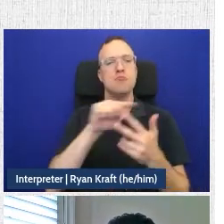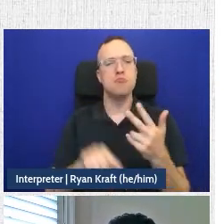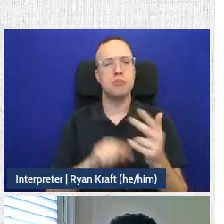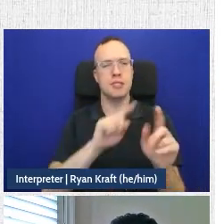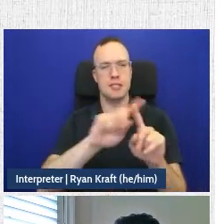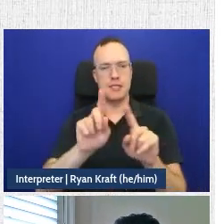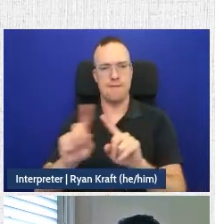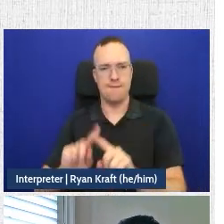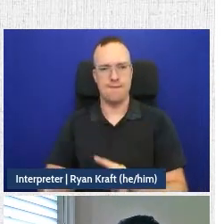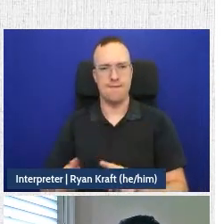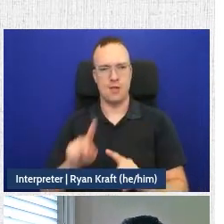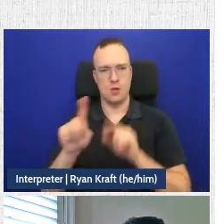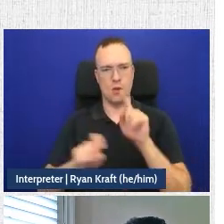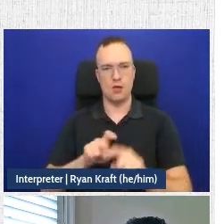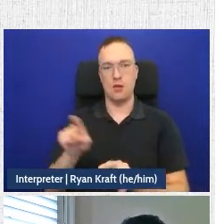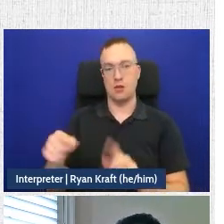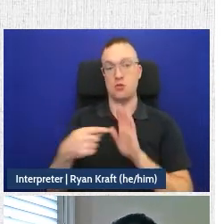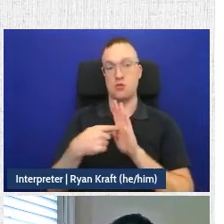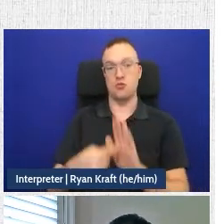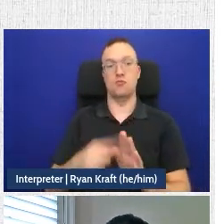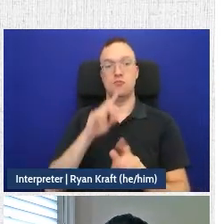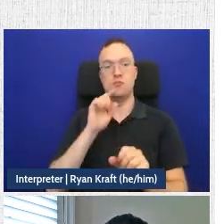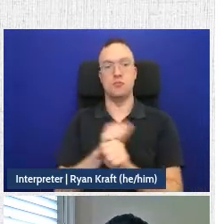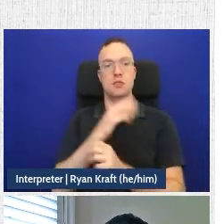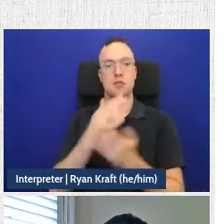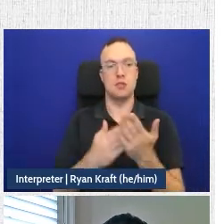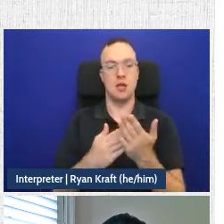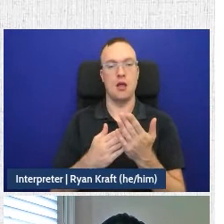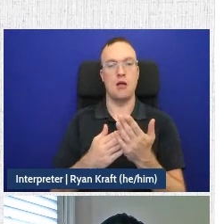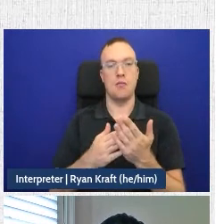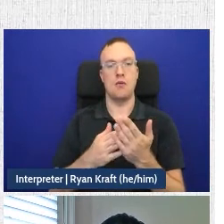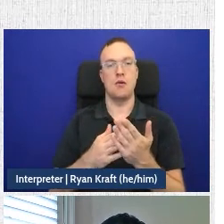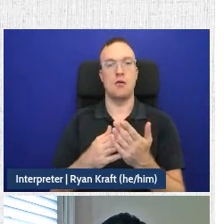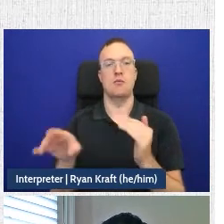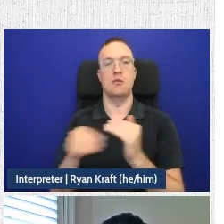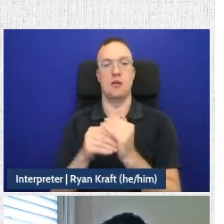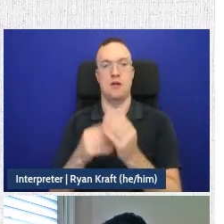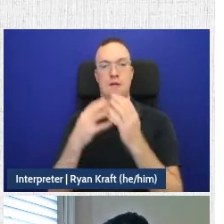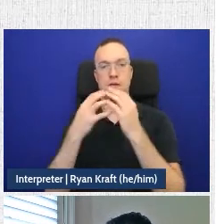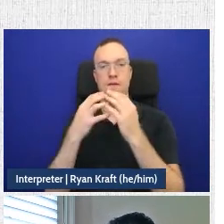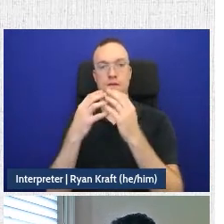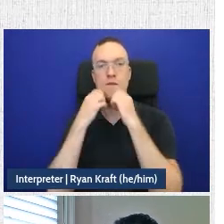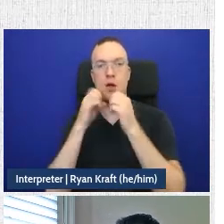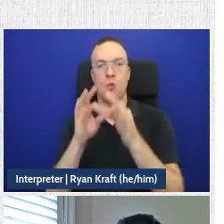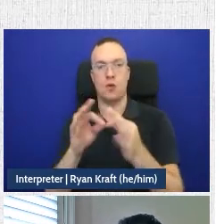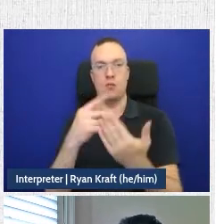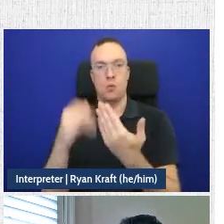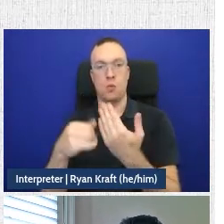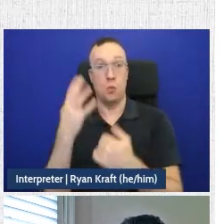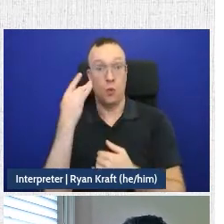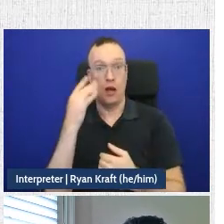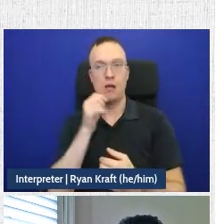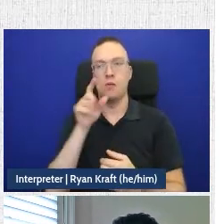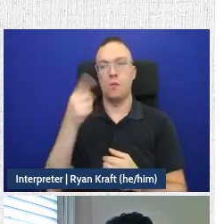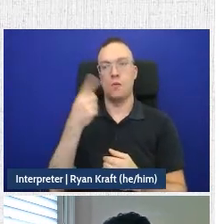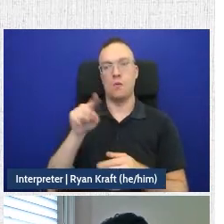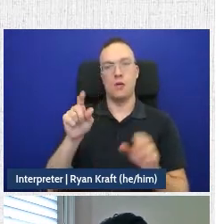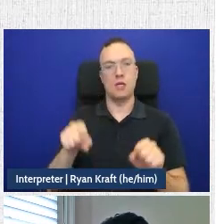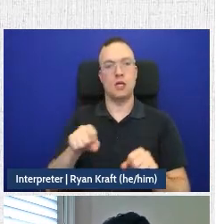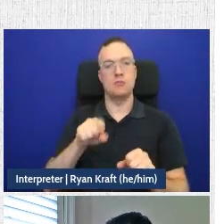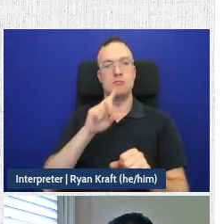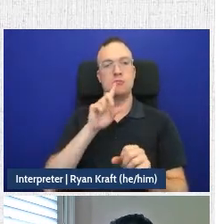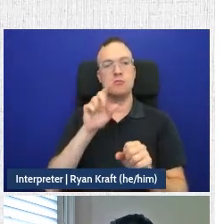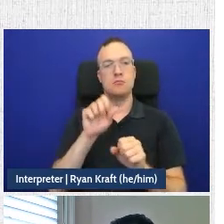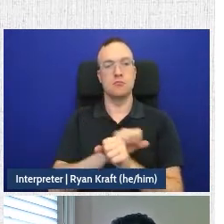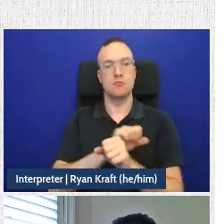And I think this question here really demonstrates some of the ancillary value of the Vaccine Mediator project, because not only are we able to actually